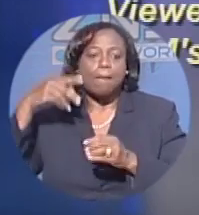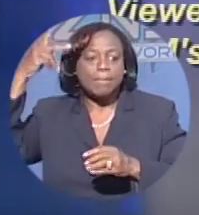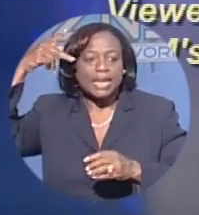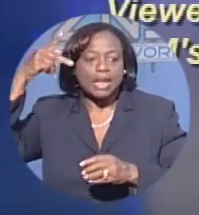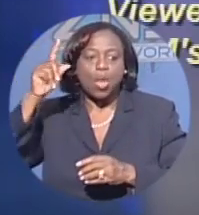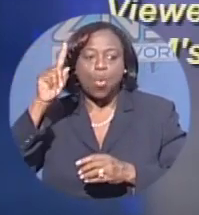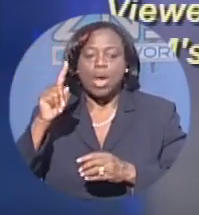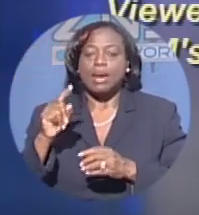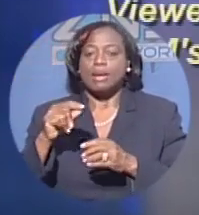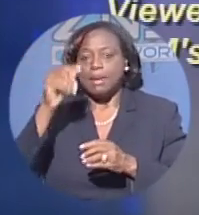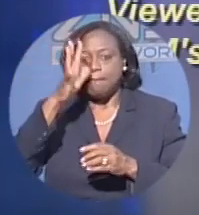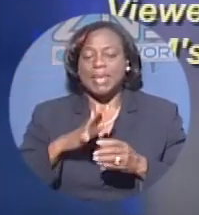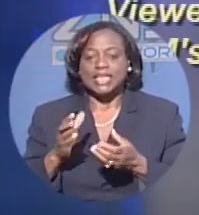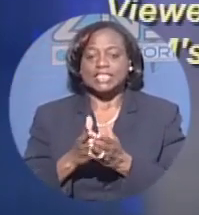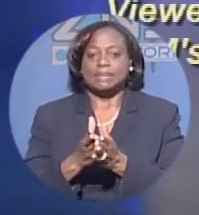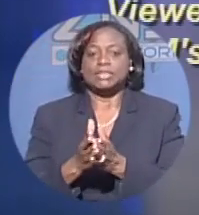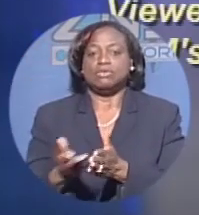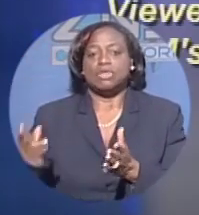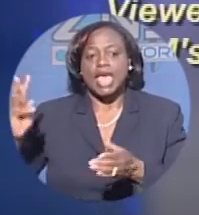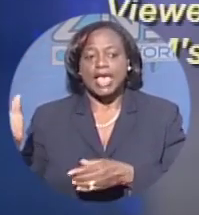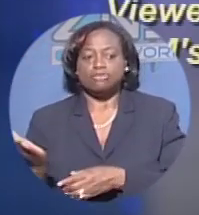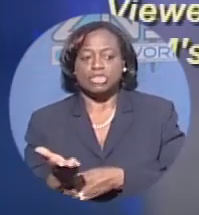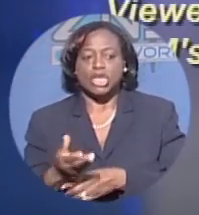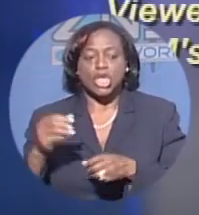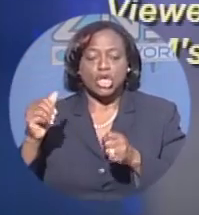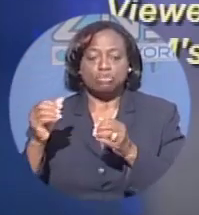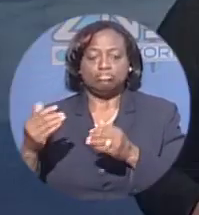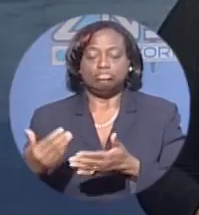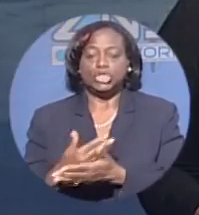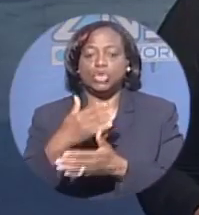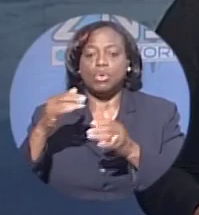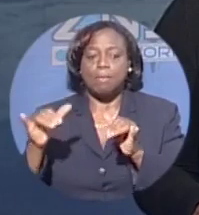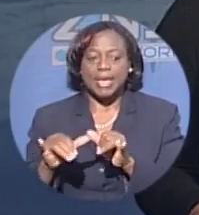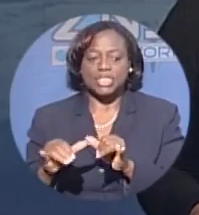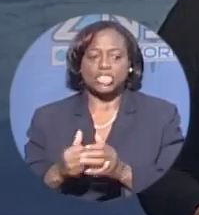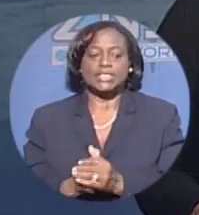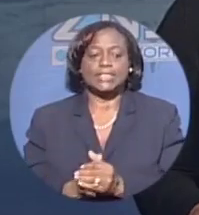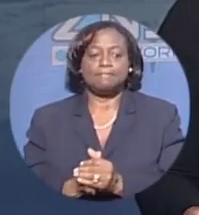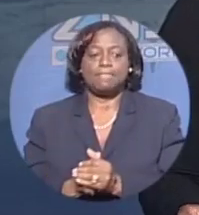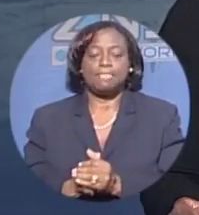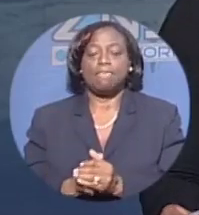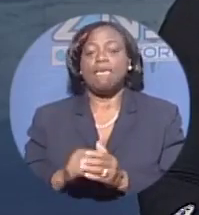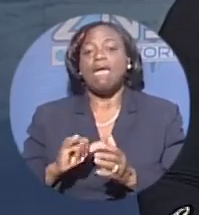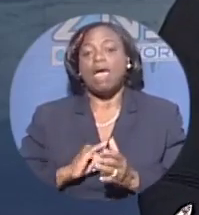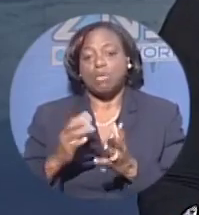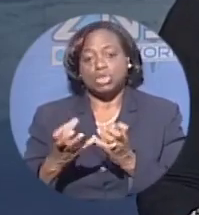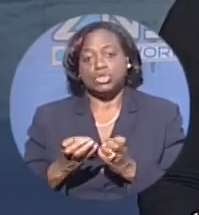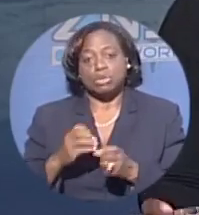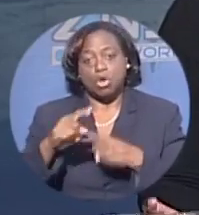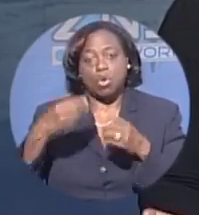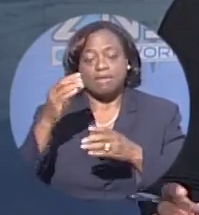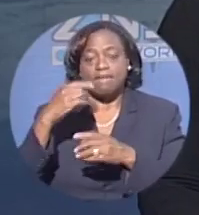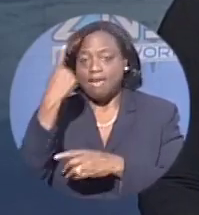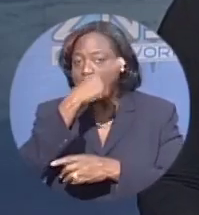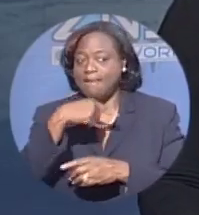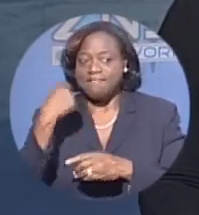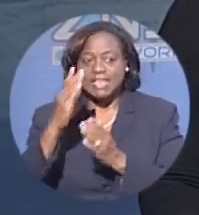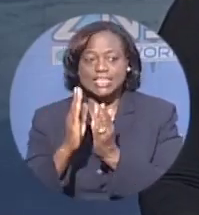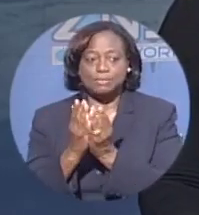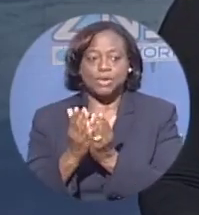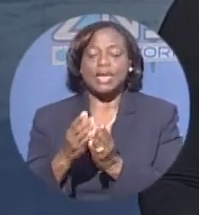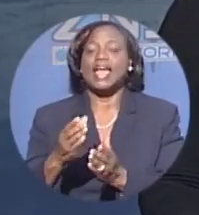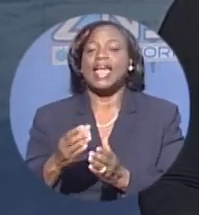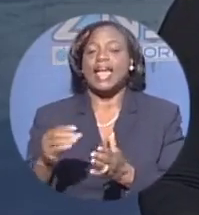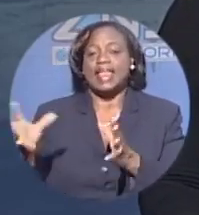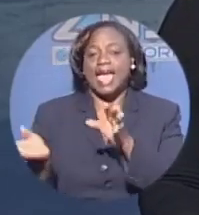-upmanship rather than introducing new measures. Well, we'd like to offer you an opportunity to weigh in on our Facebook questions. Add your two cents